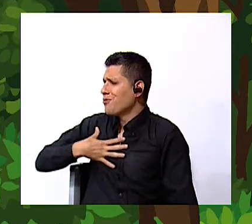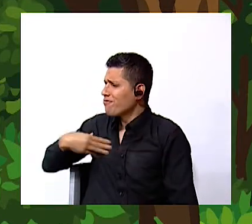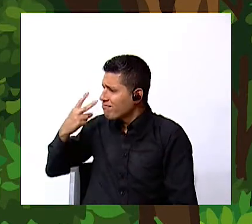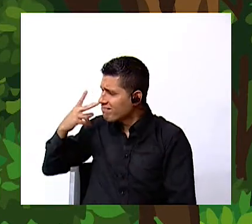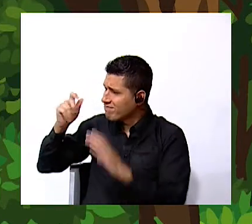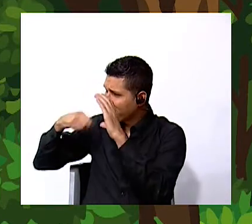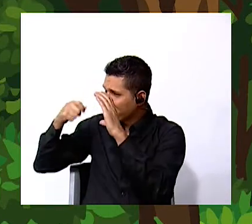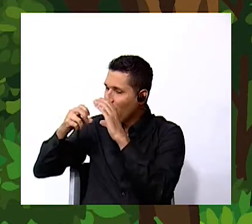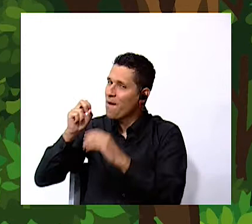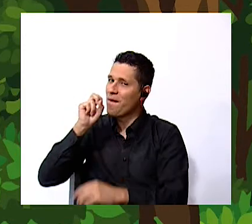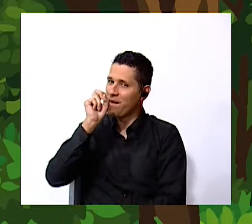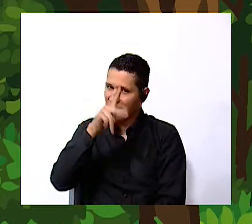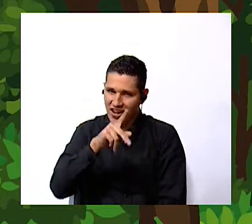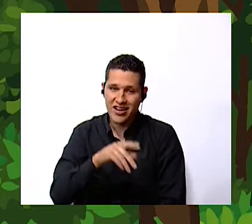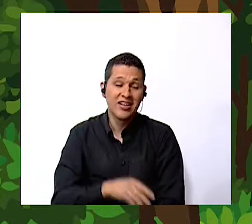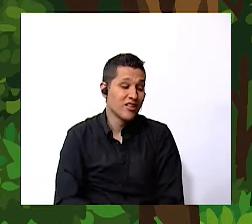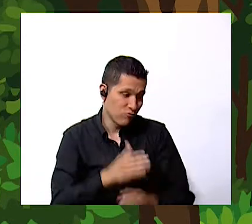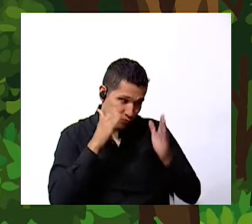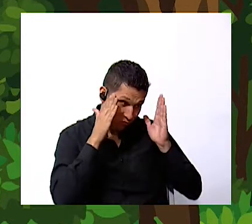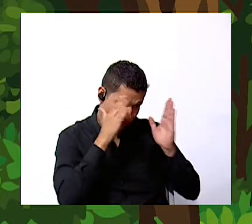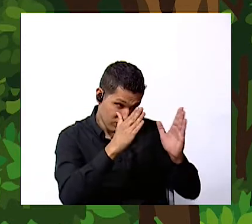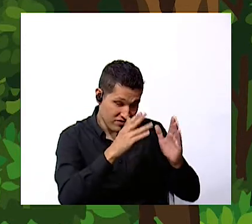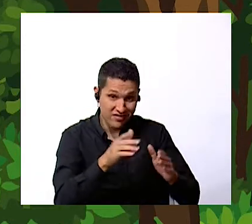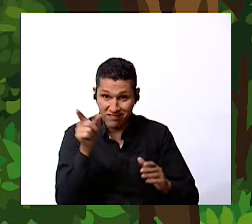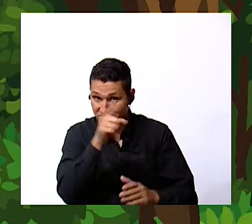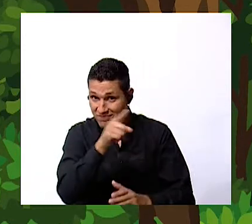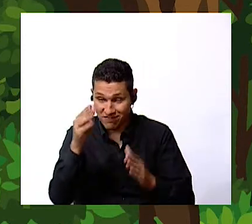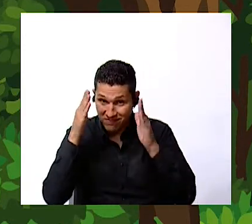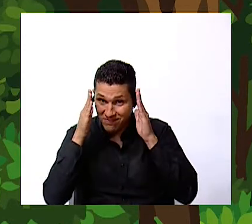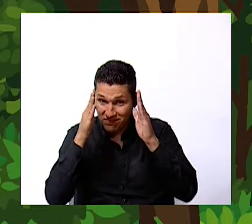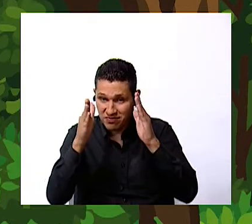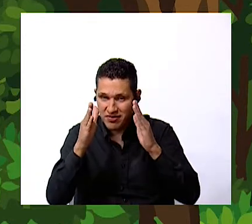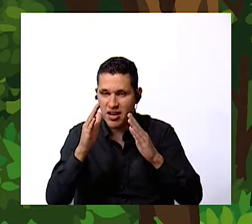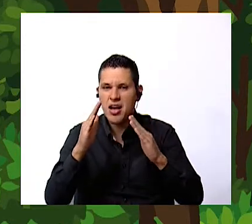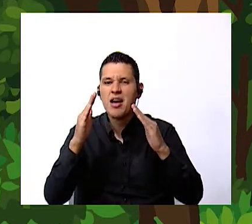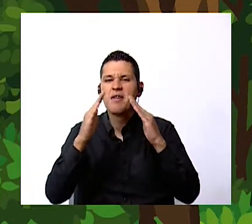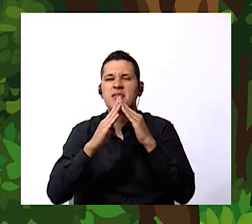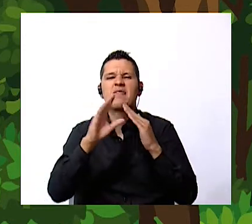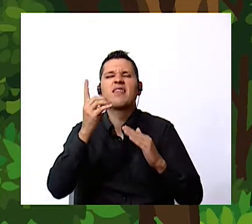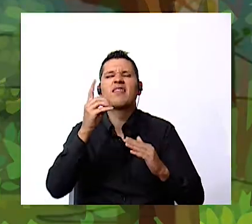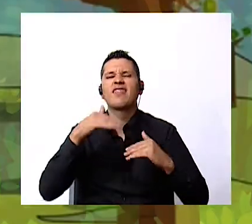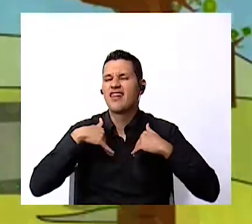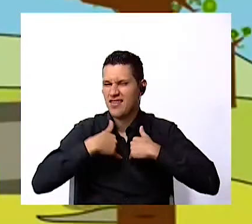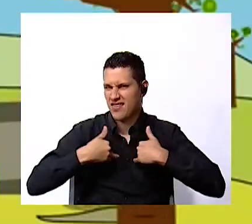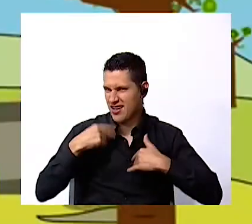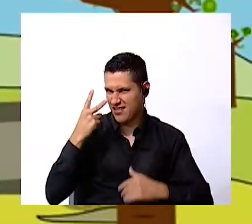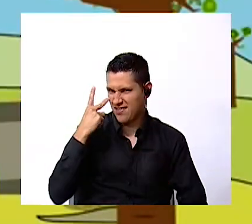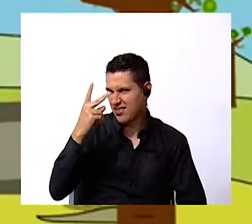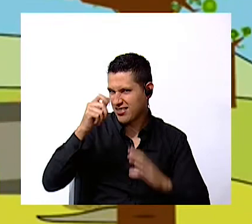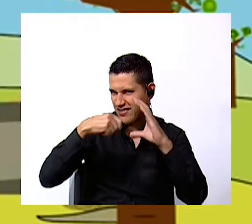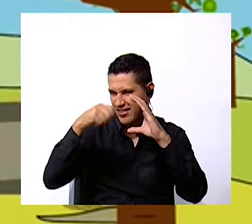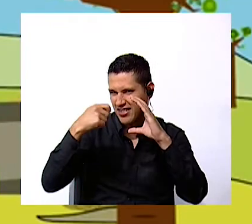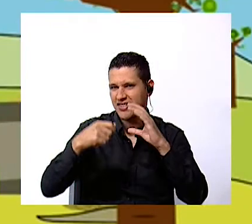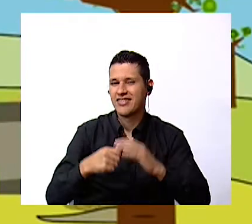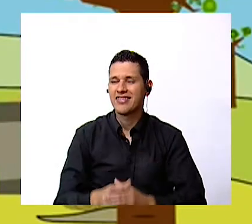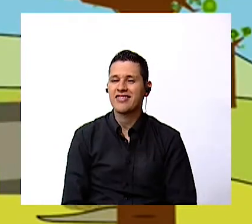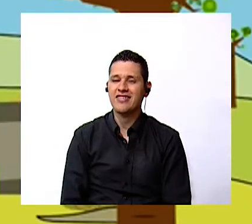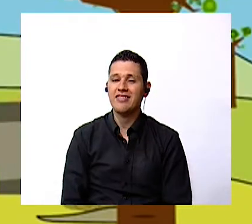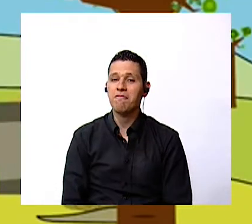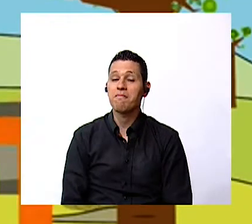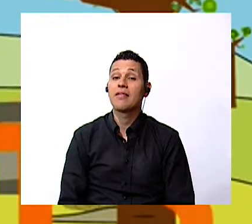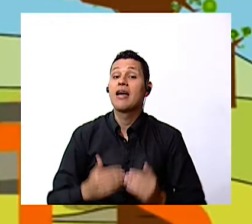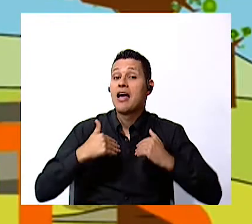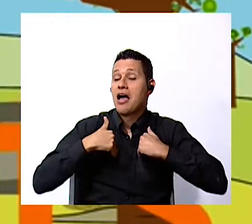to where animals live okay here we go let's watch this video animals